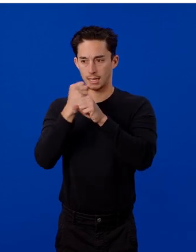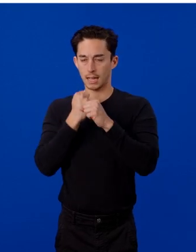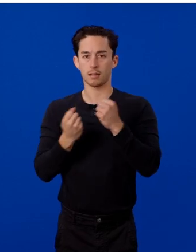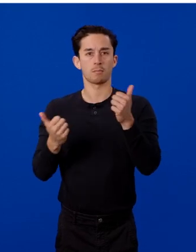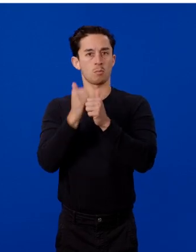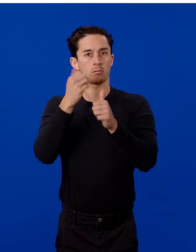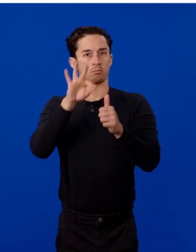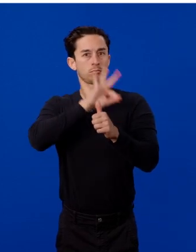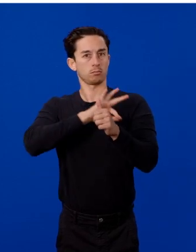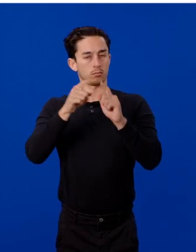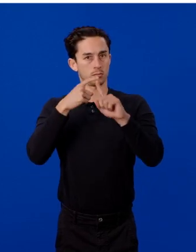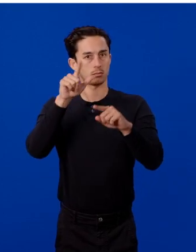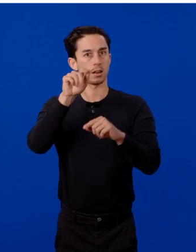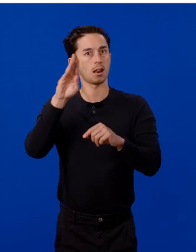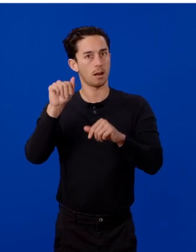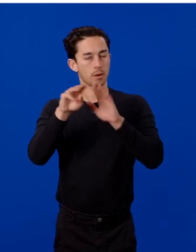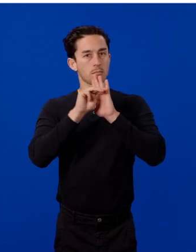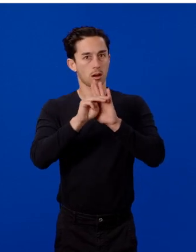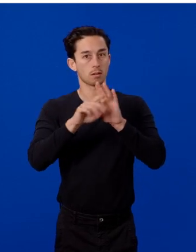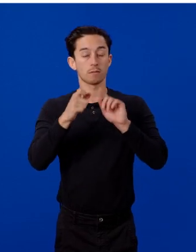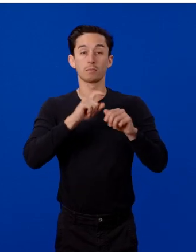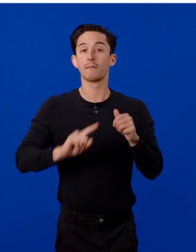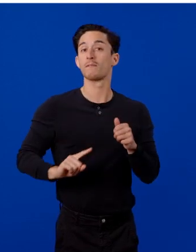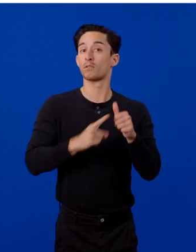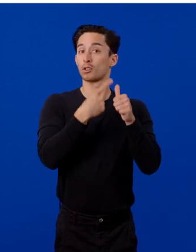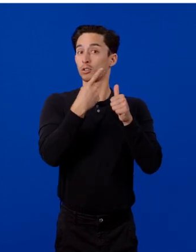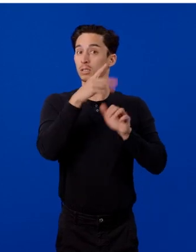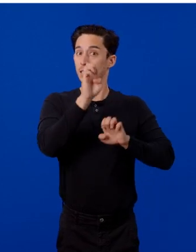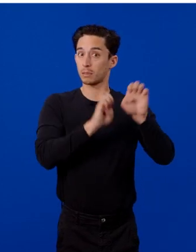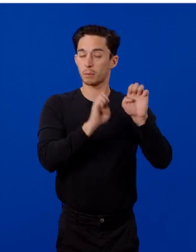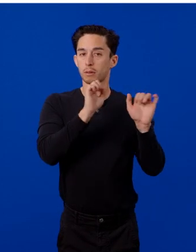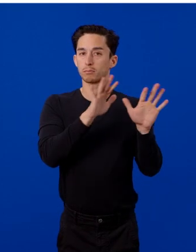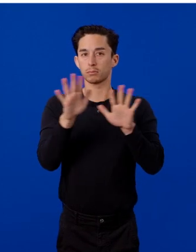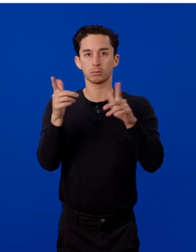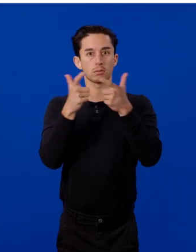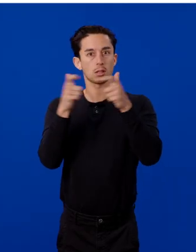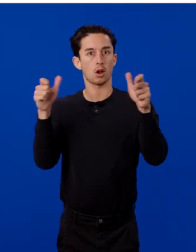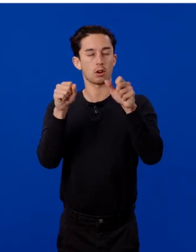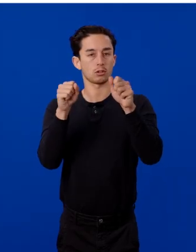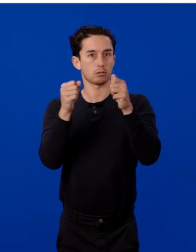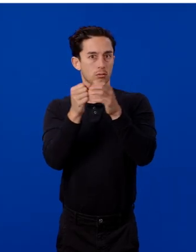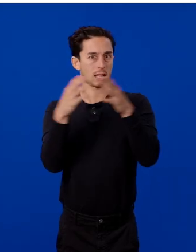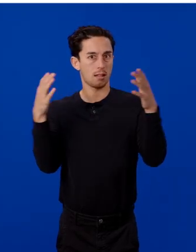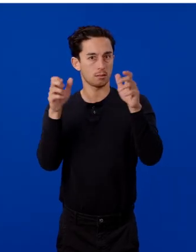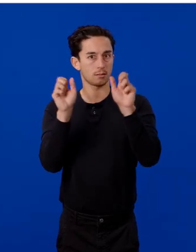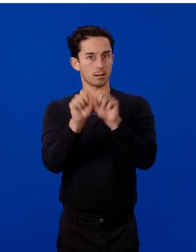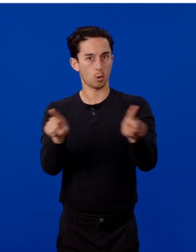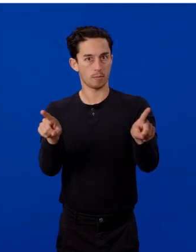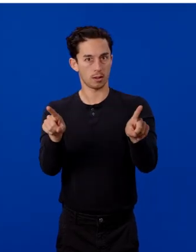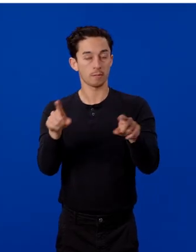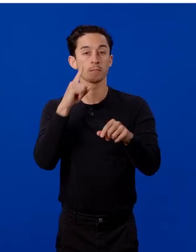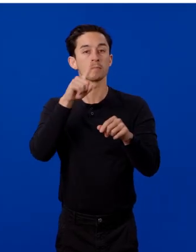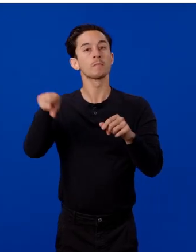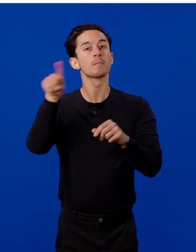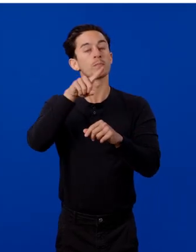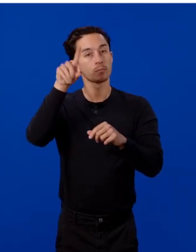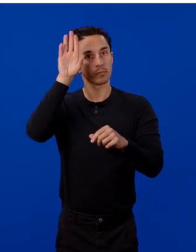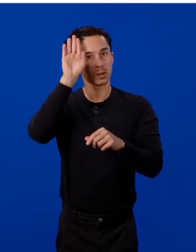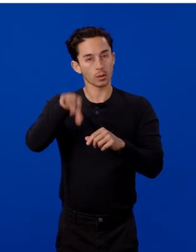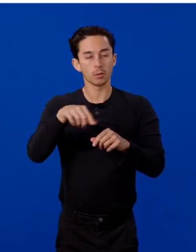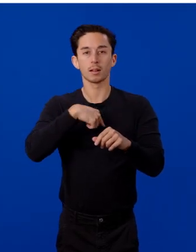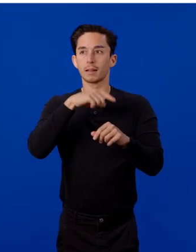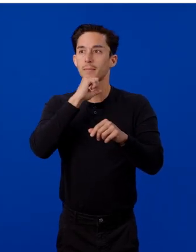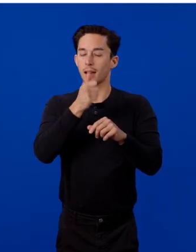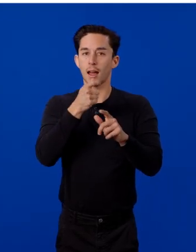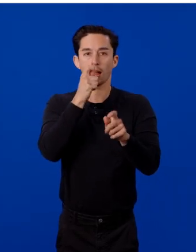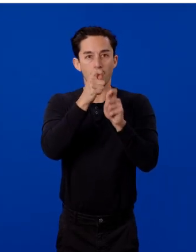right from the very first experiment to large scale deployments. And for those that know when I'm not fine tuning these